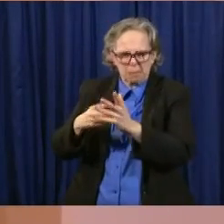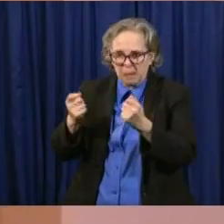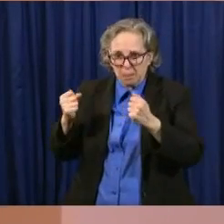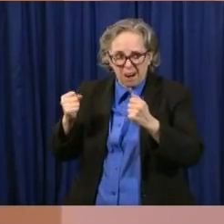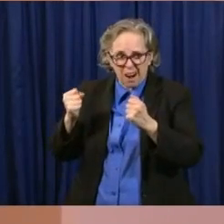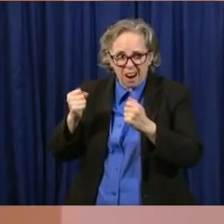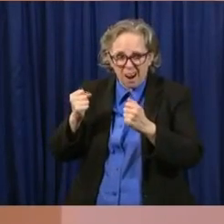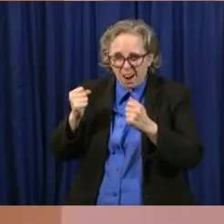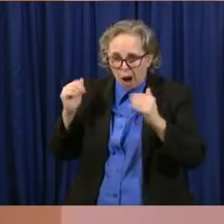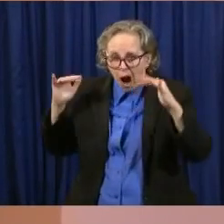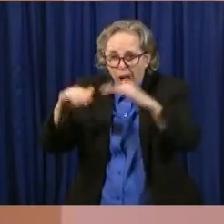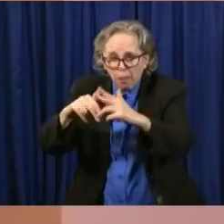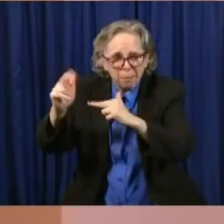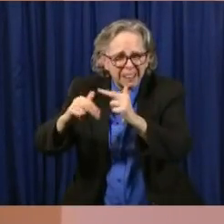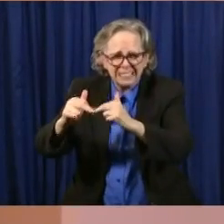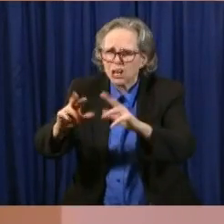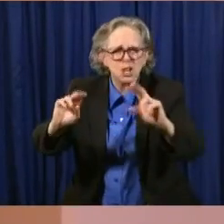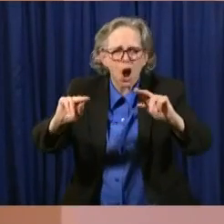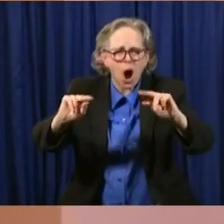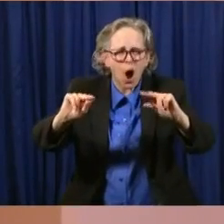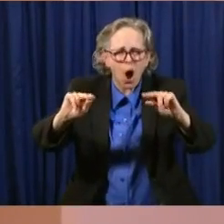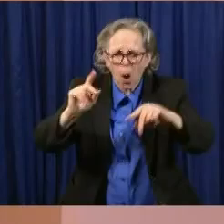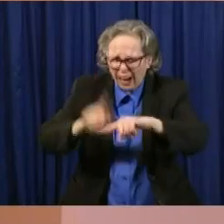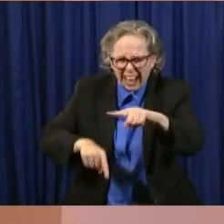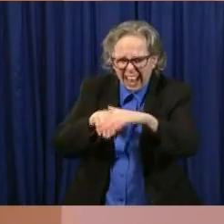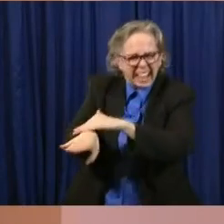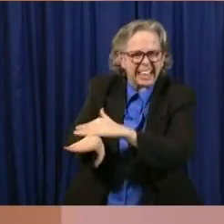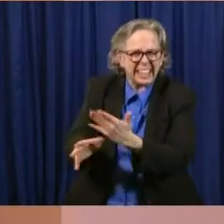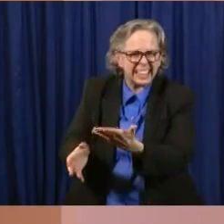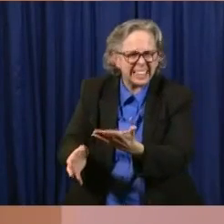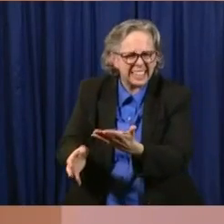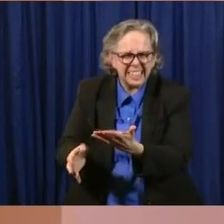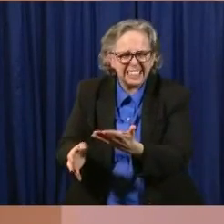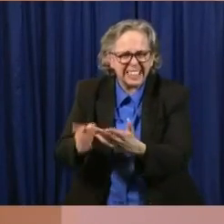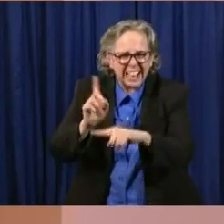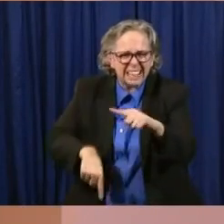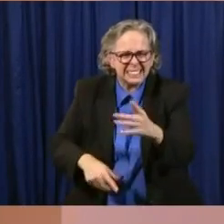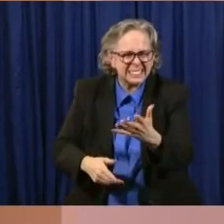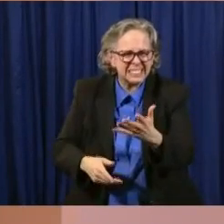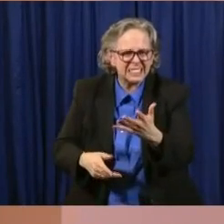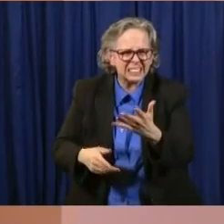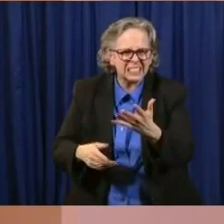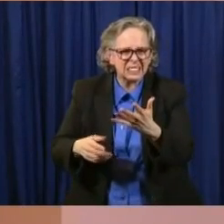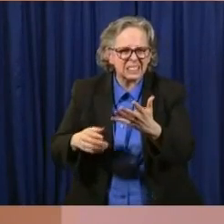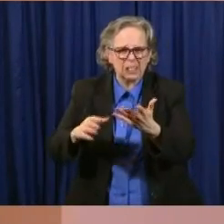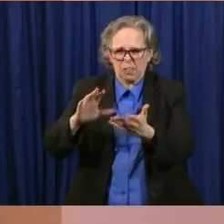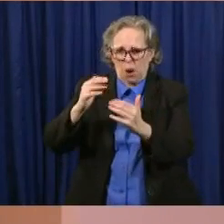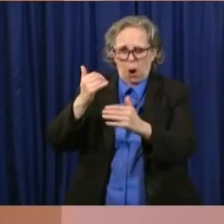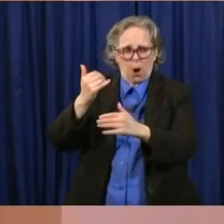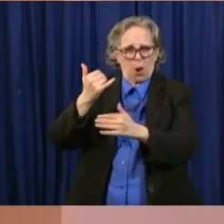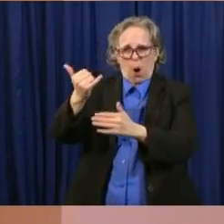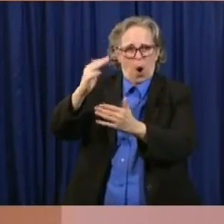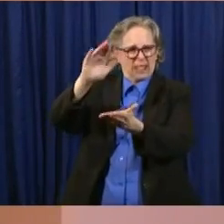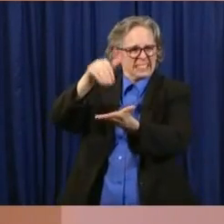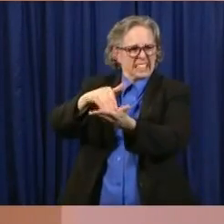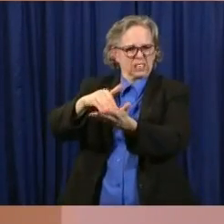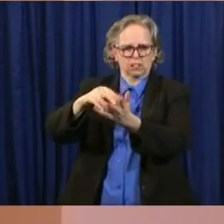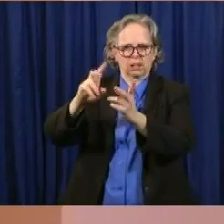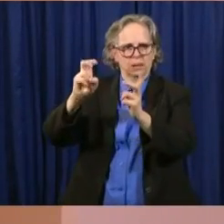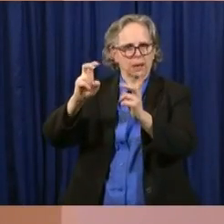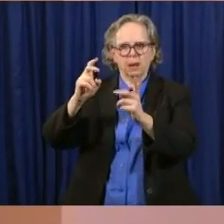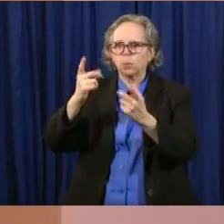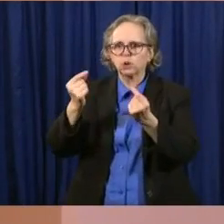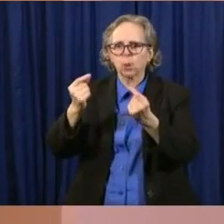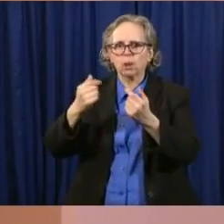physically there in that close proximity with one another. Uh, but they're doing this from a distance. The tech, they have the